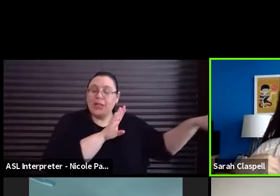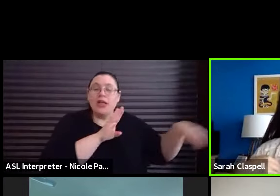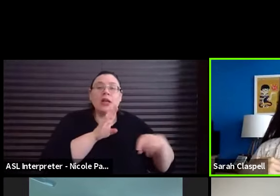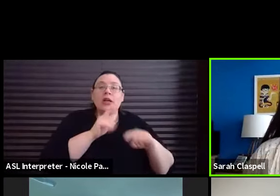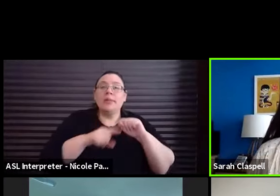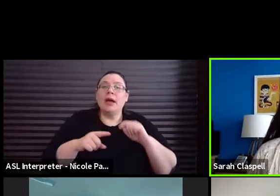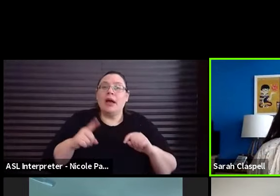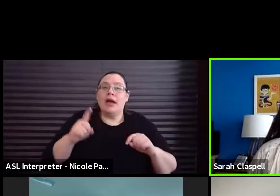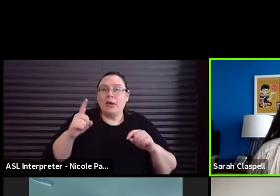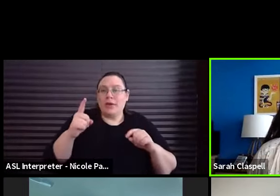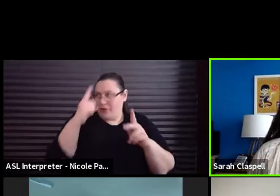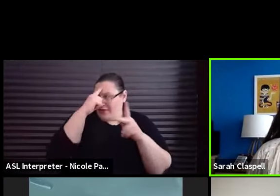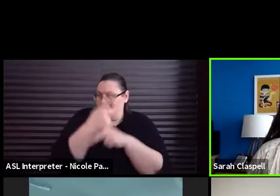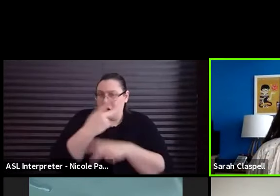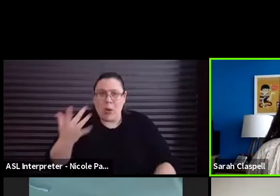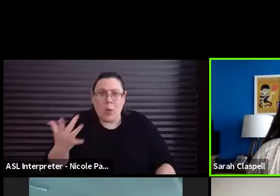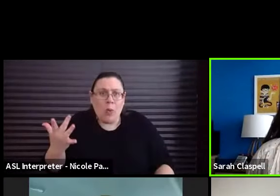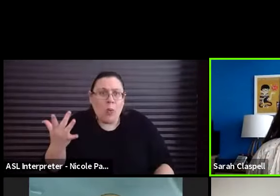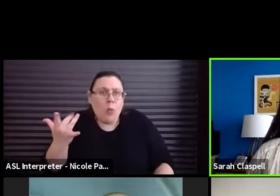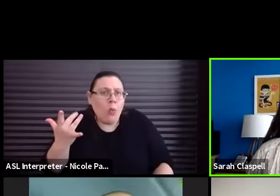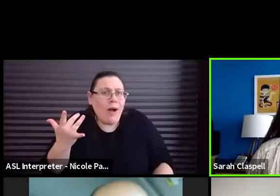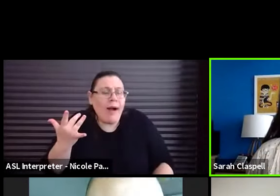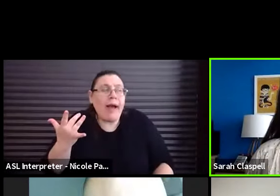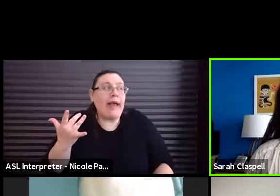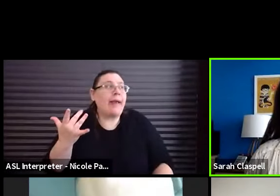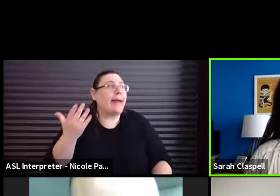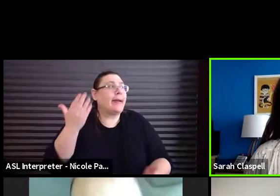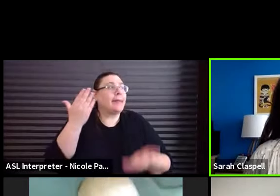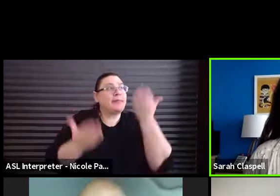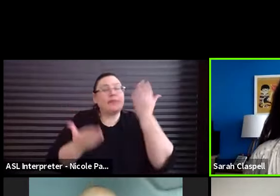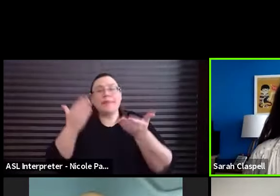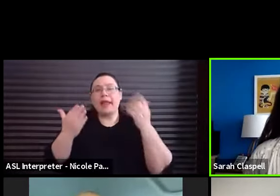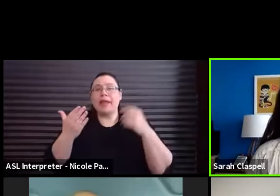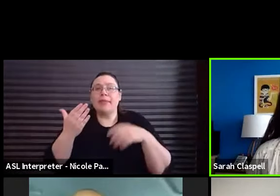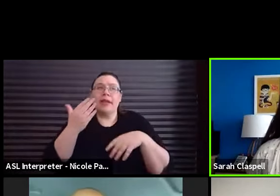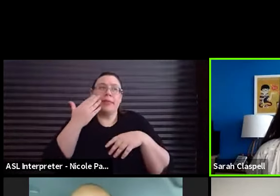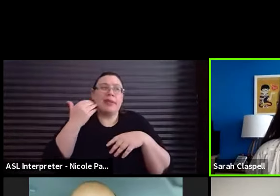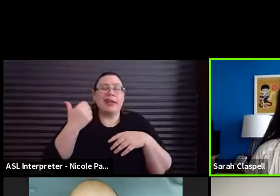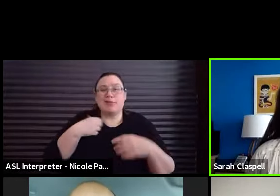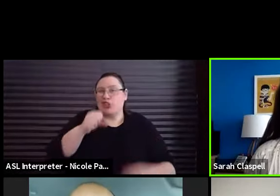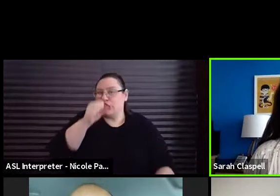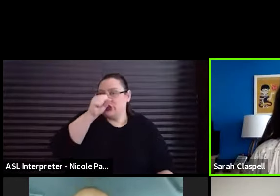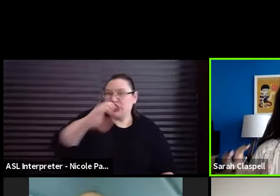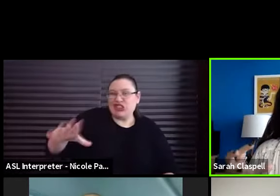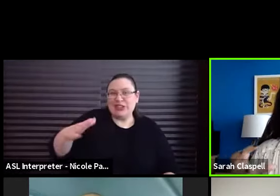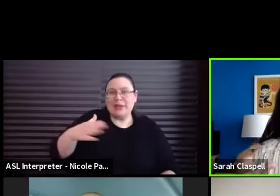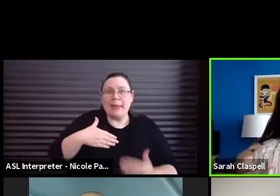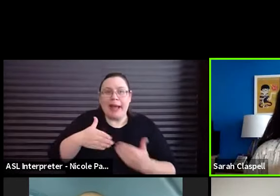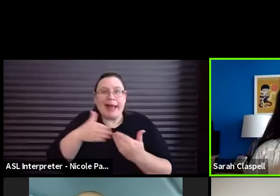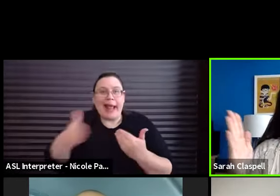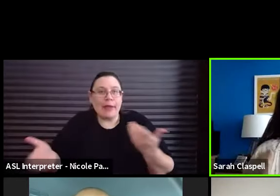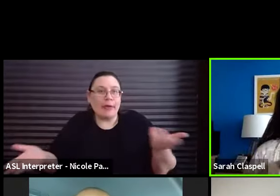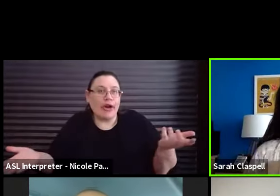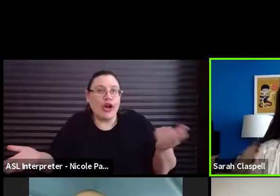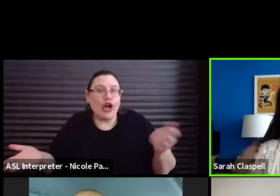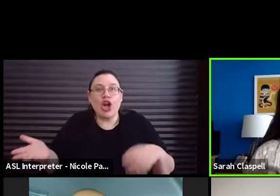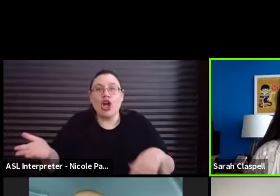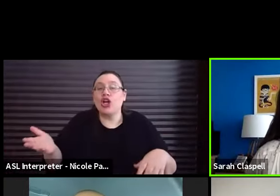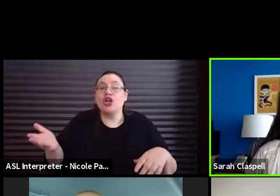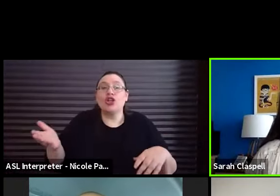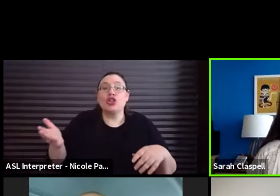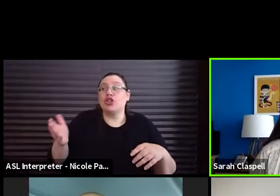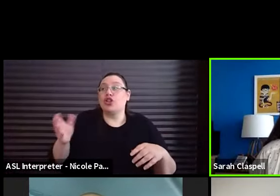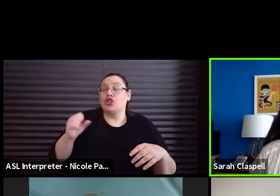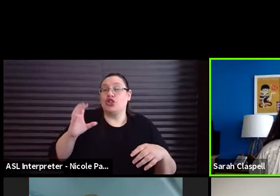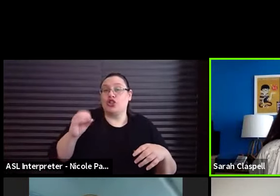reason why maybe I did this because, oh, I'm trying to get back at my neighbor. And, um, so now all of my next moves are not